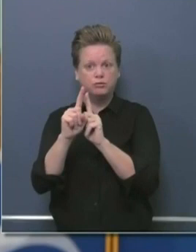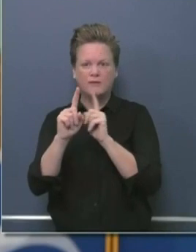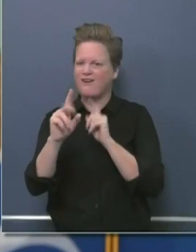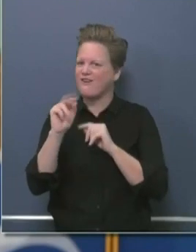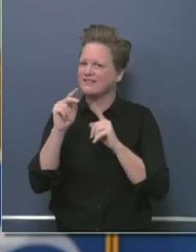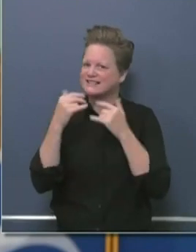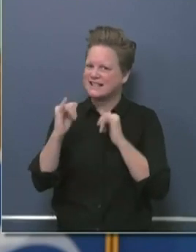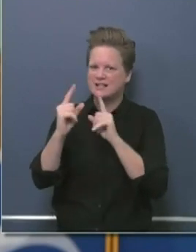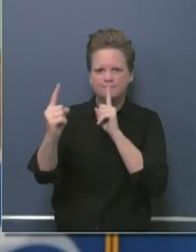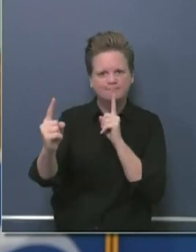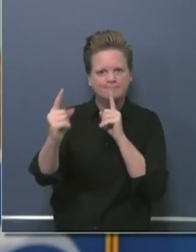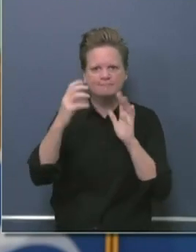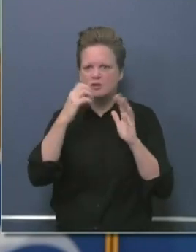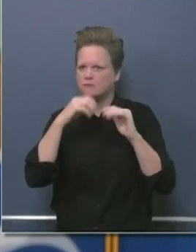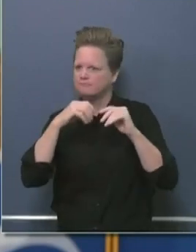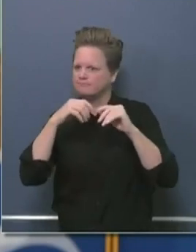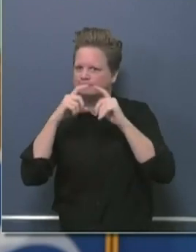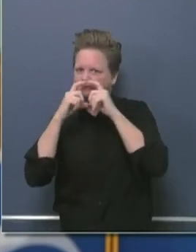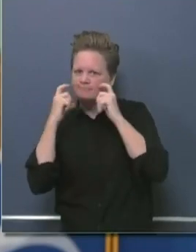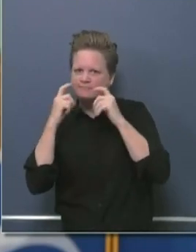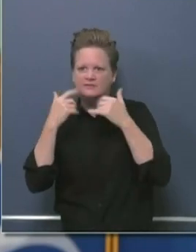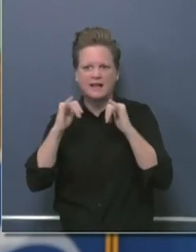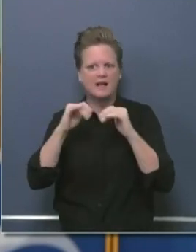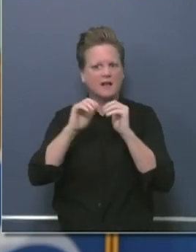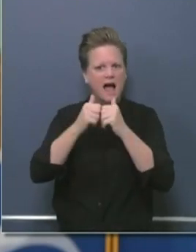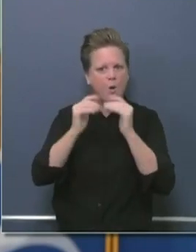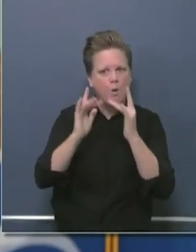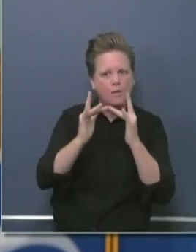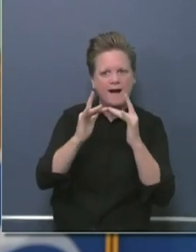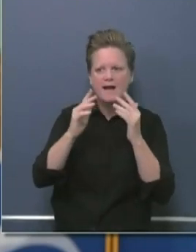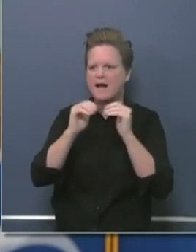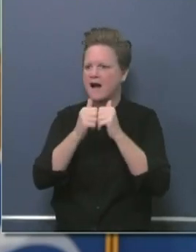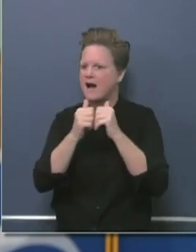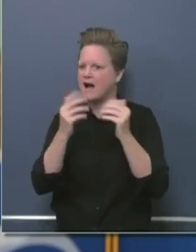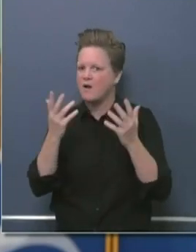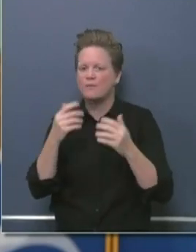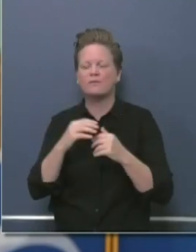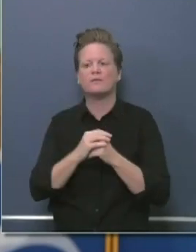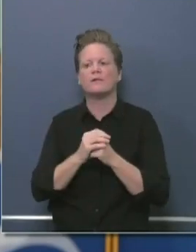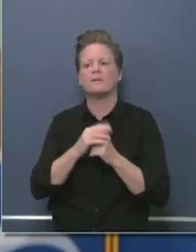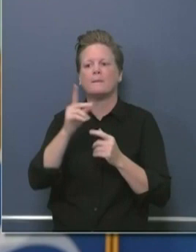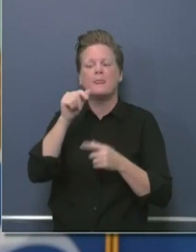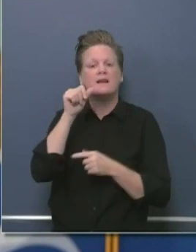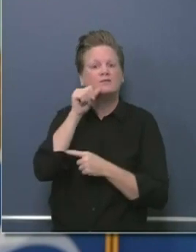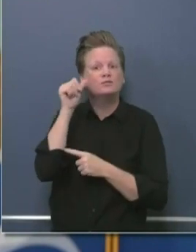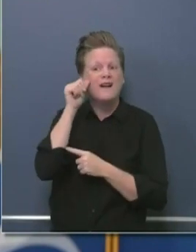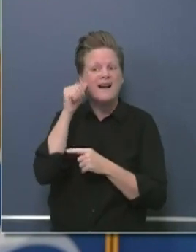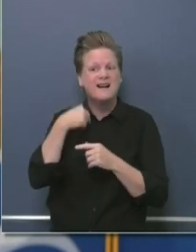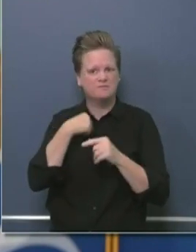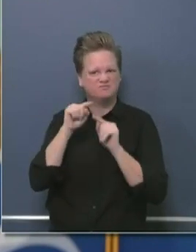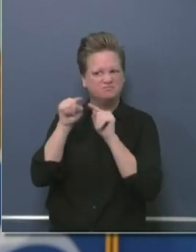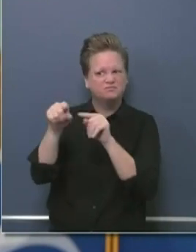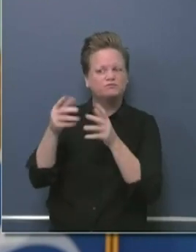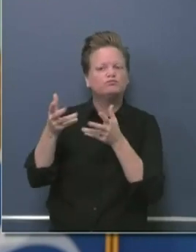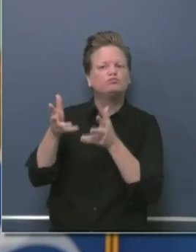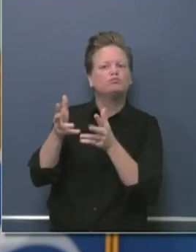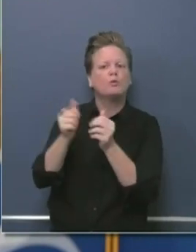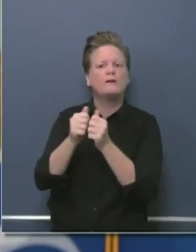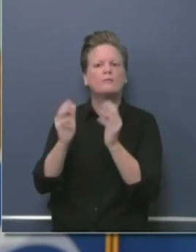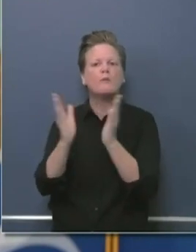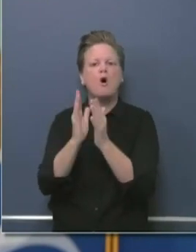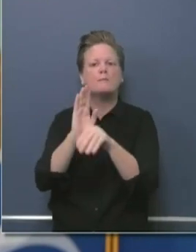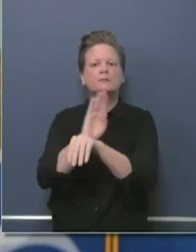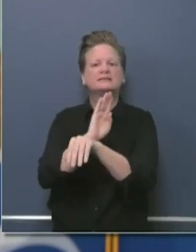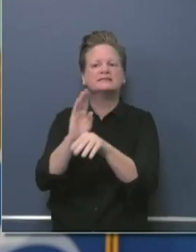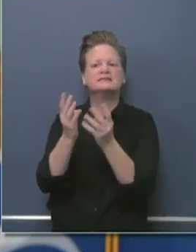and logistics space. Yesterday, we were a small business in Sacramento. That will be the beneficiary of these changes that will begin